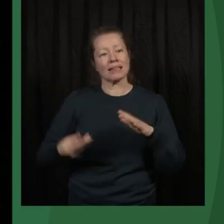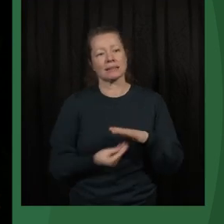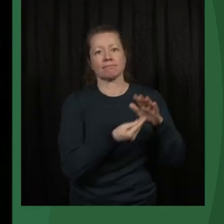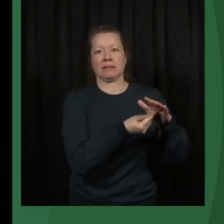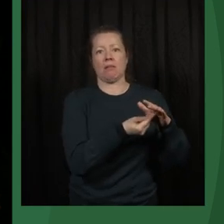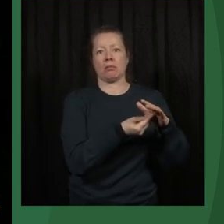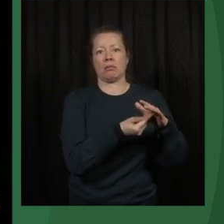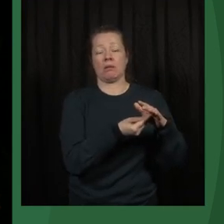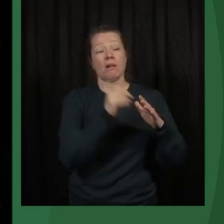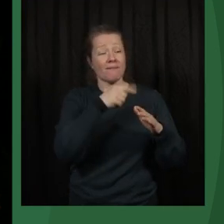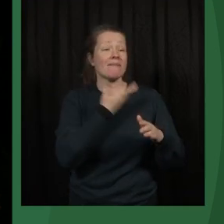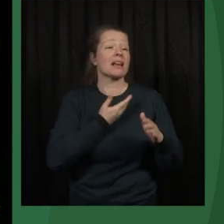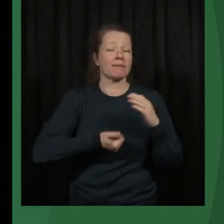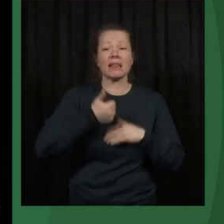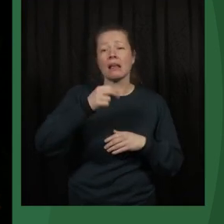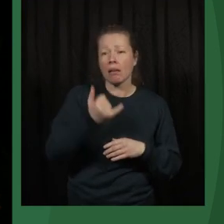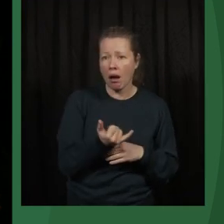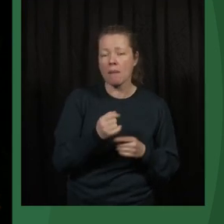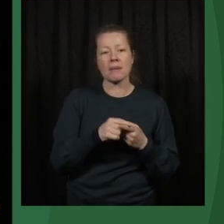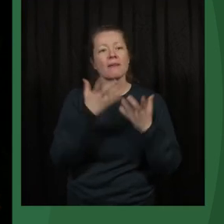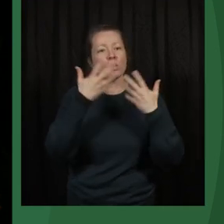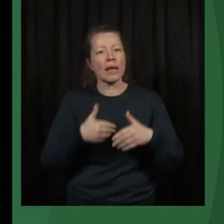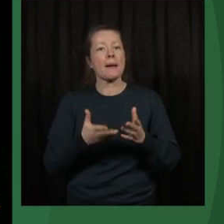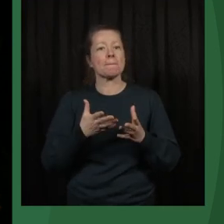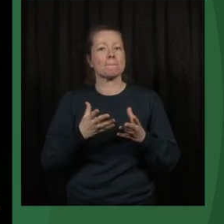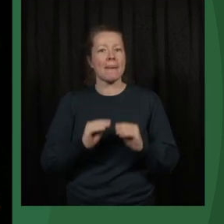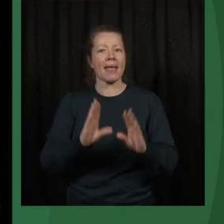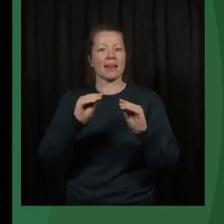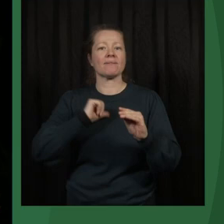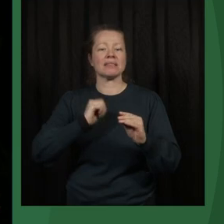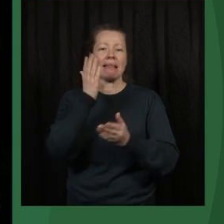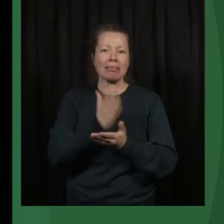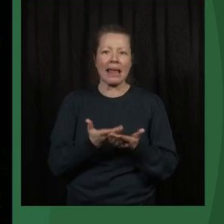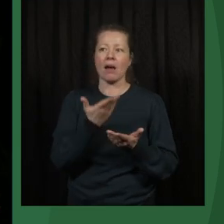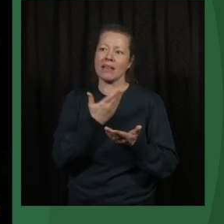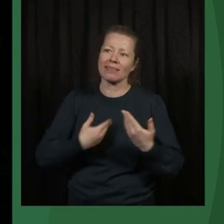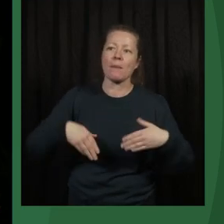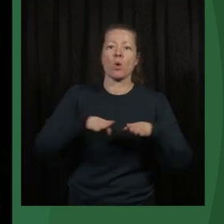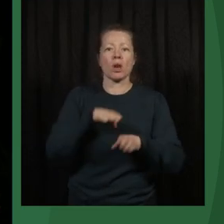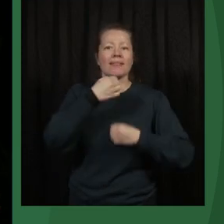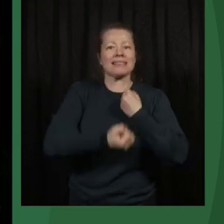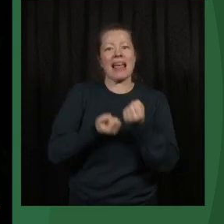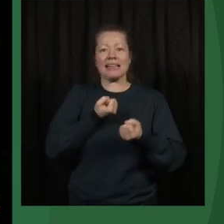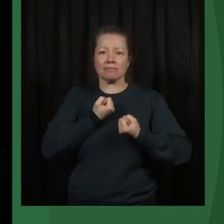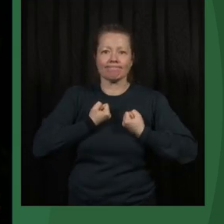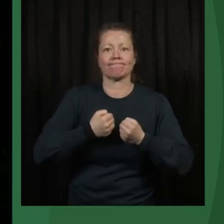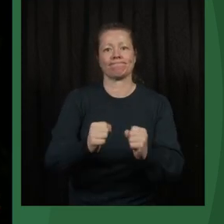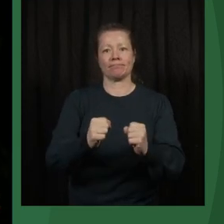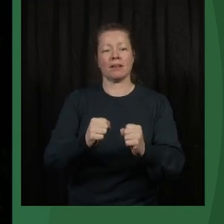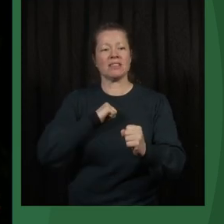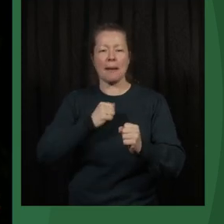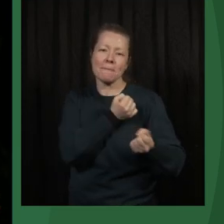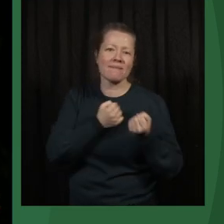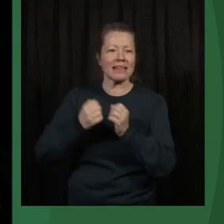really important, but it works better as part of a democratization effort. You know, when there's a movement in the right direction,